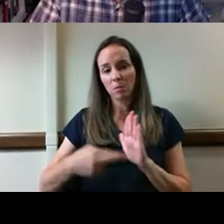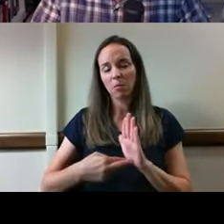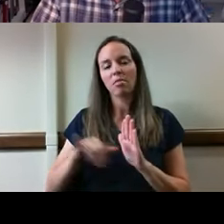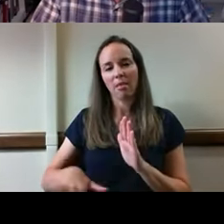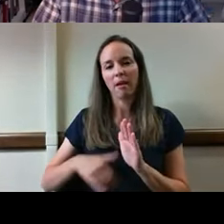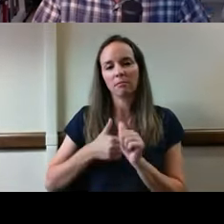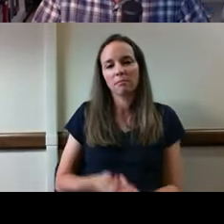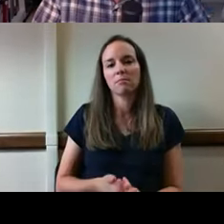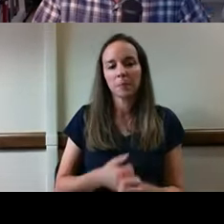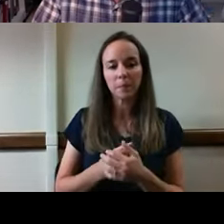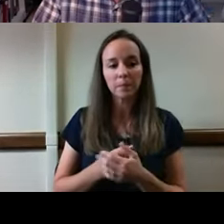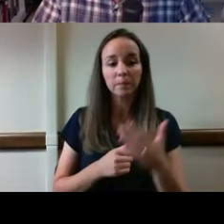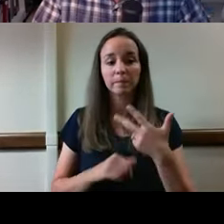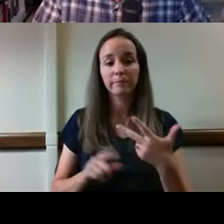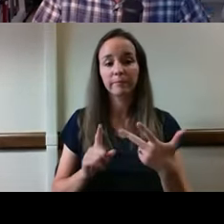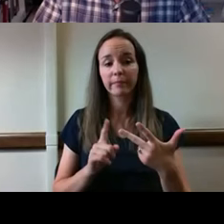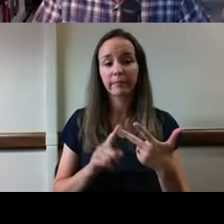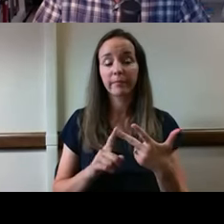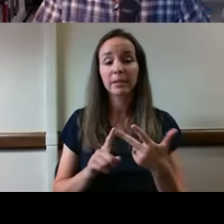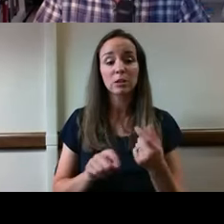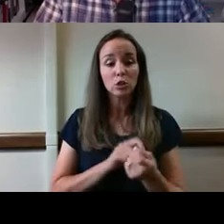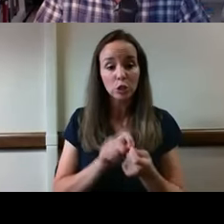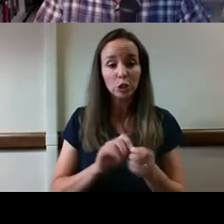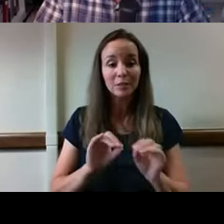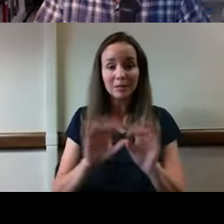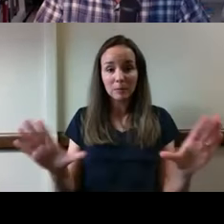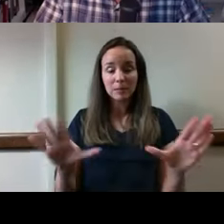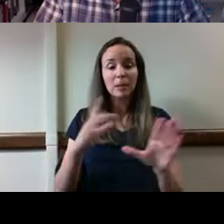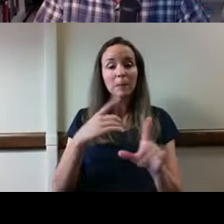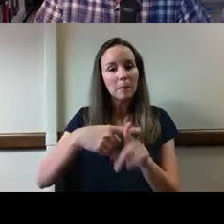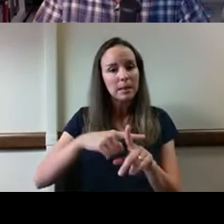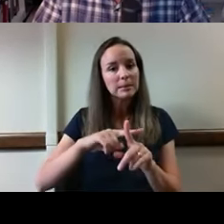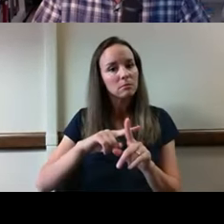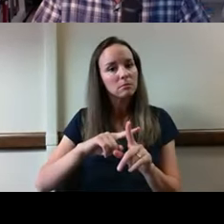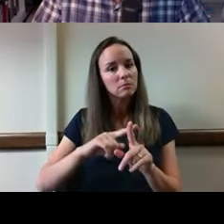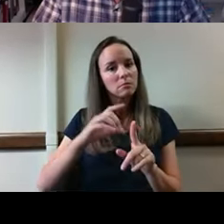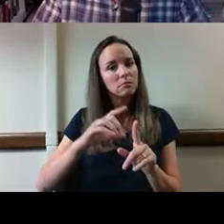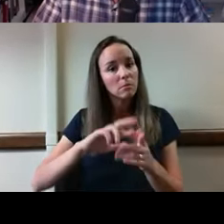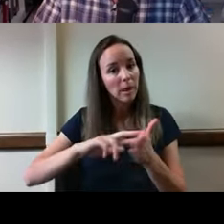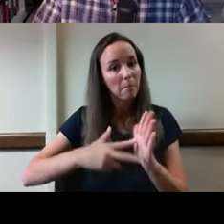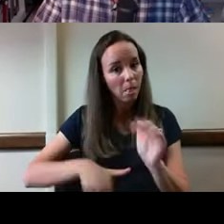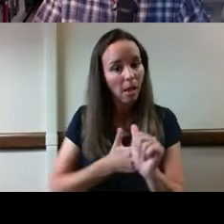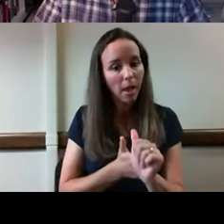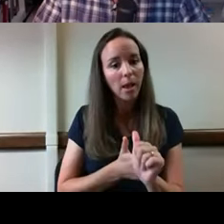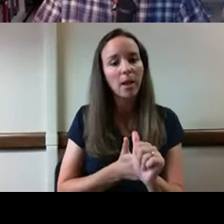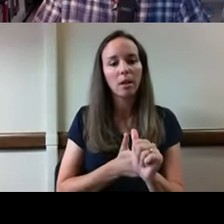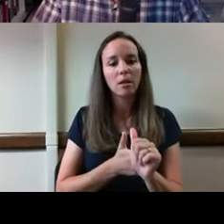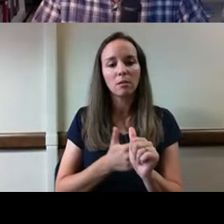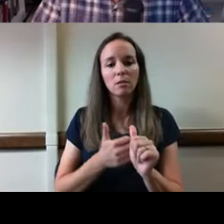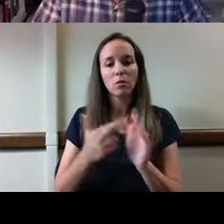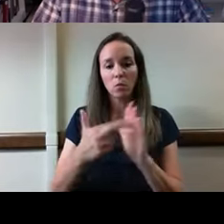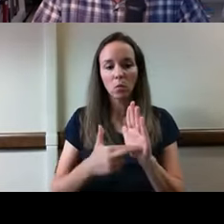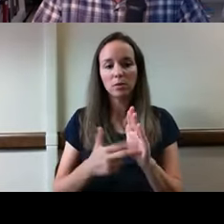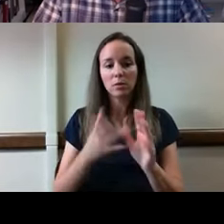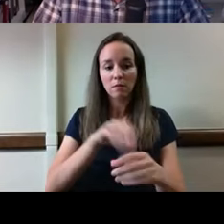Certain explicit or implied rules of conduct are involved and failure to follow these standards is a